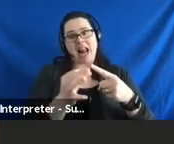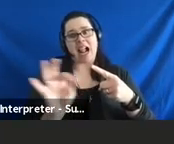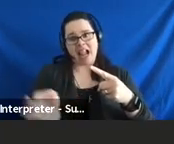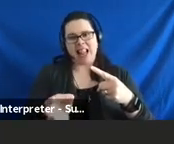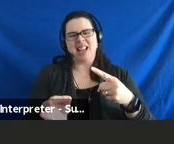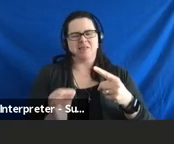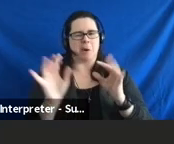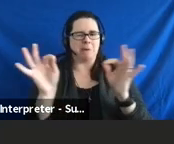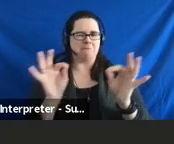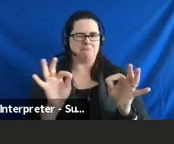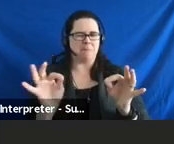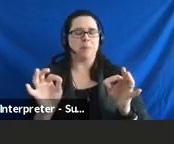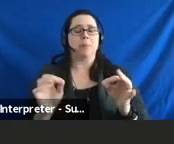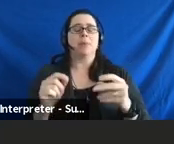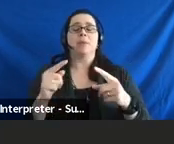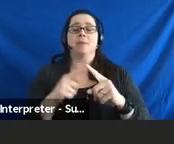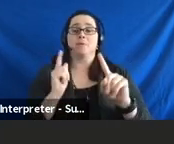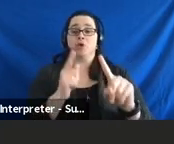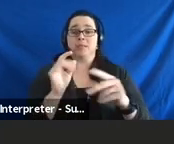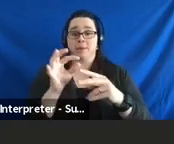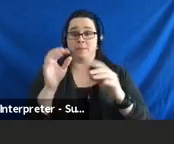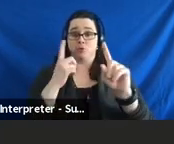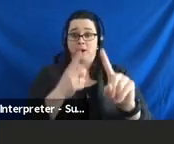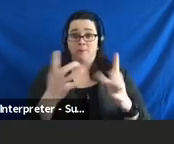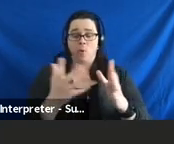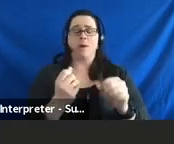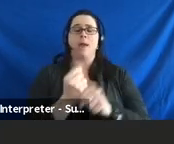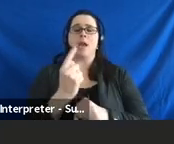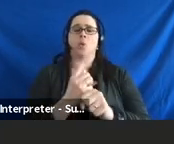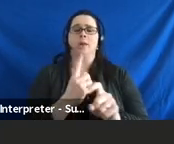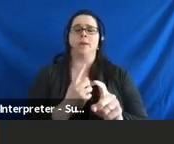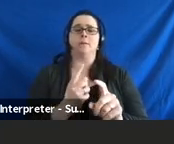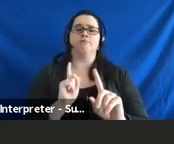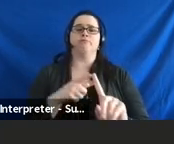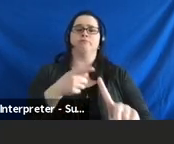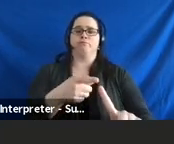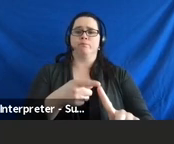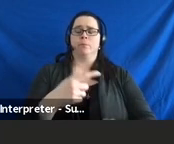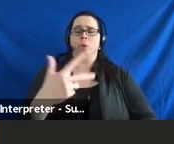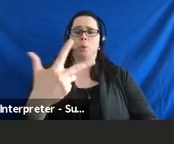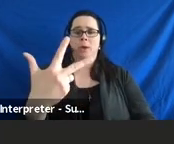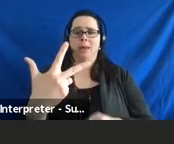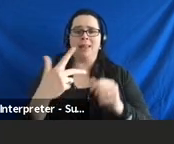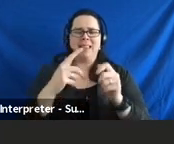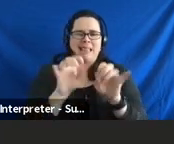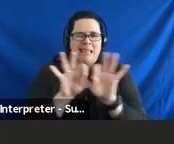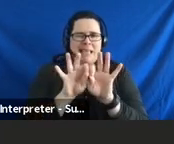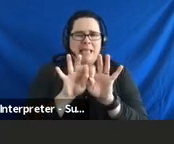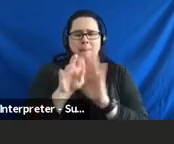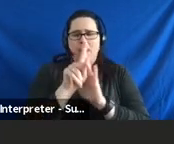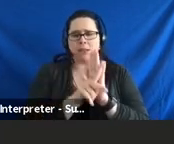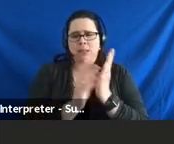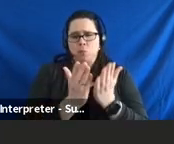you in just a bit. But our first objective is to annually target at least three key policy proposals. So, this can be